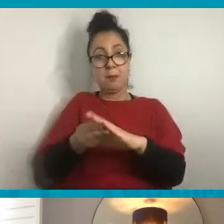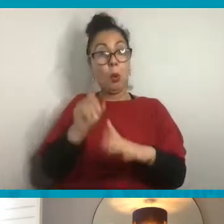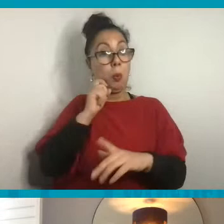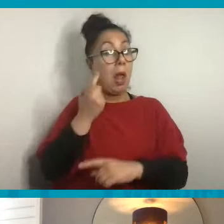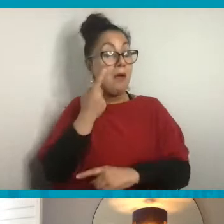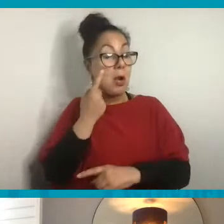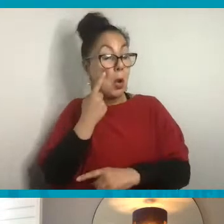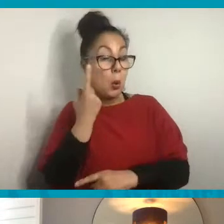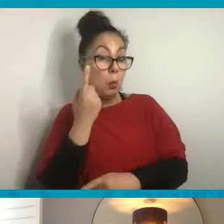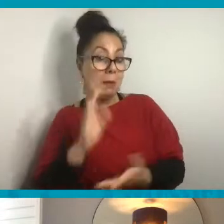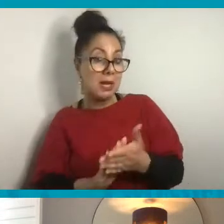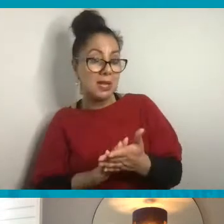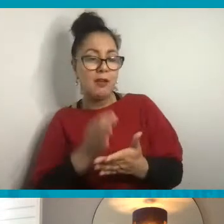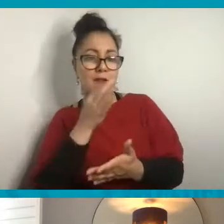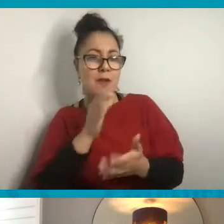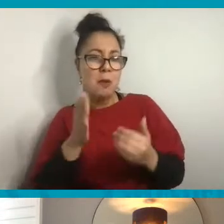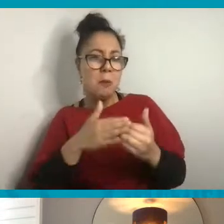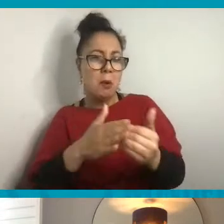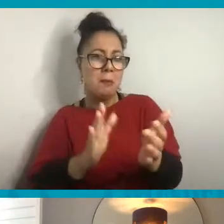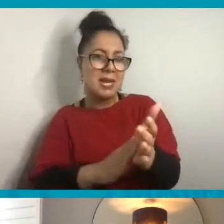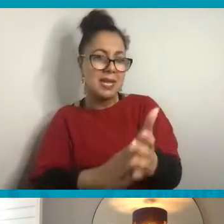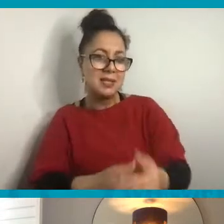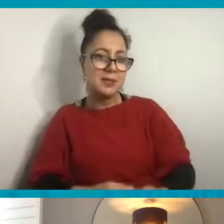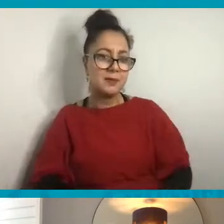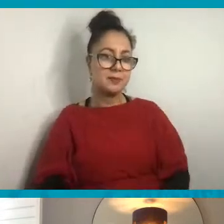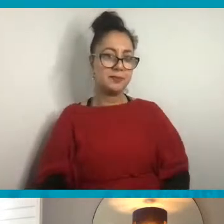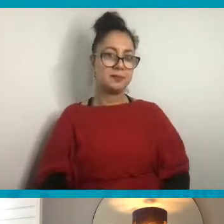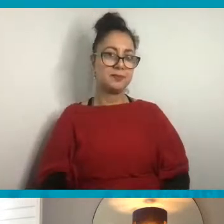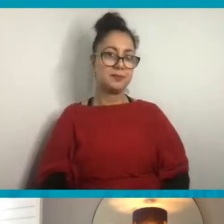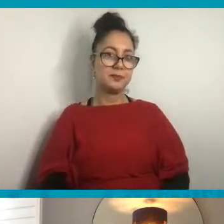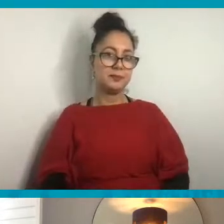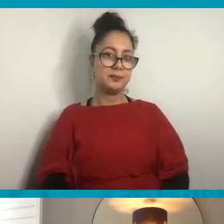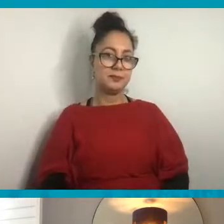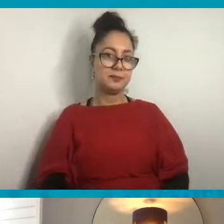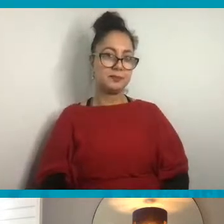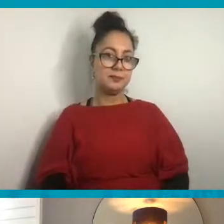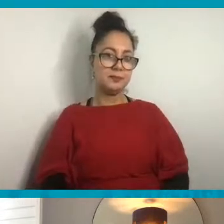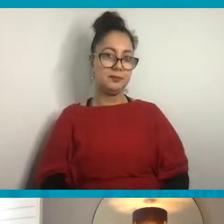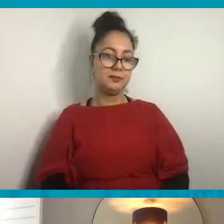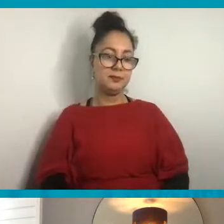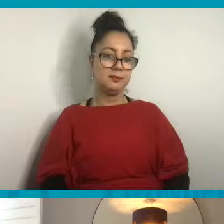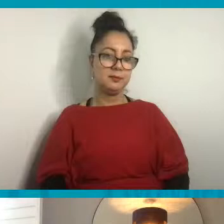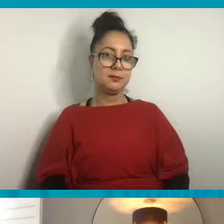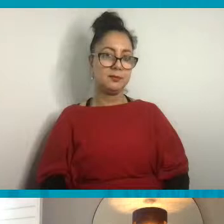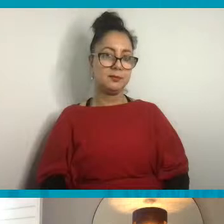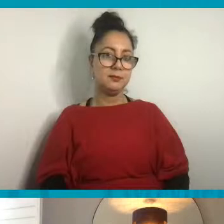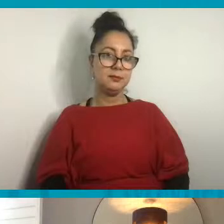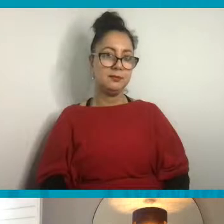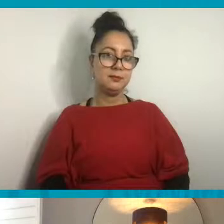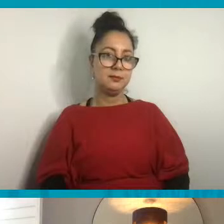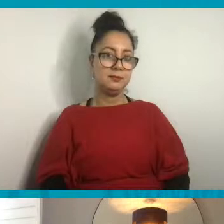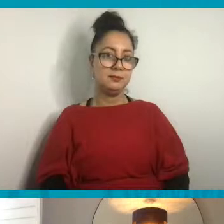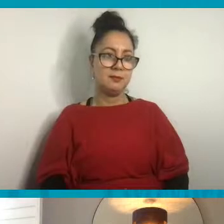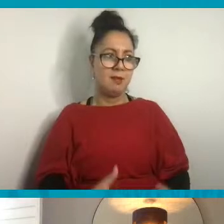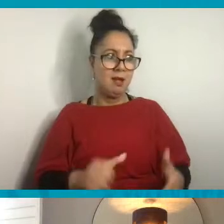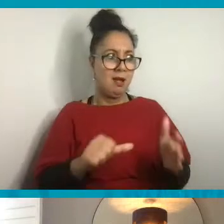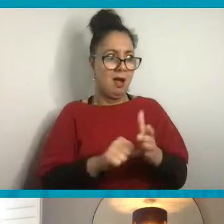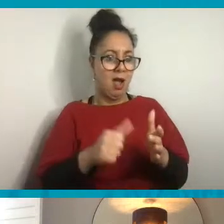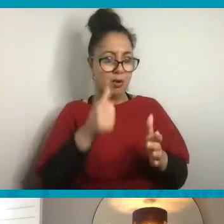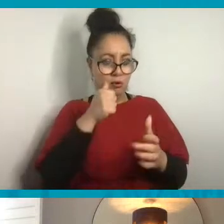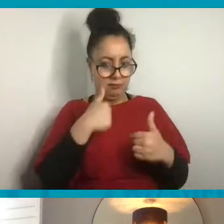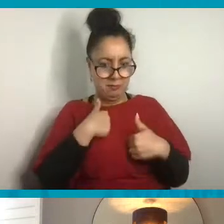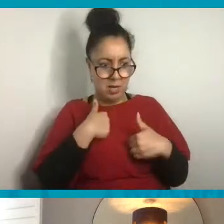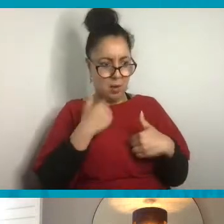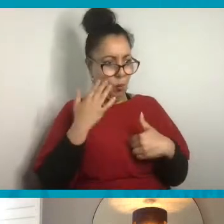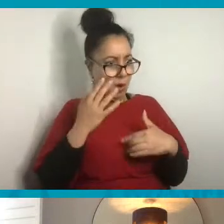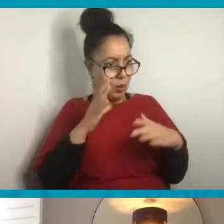a couple more minutes. And I never know when to, it's really hard to know when to stop with my work